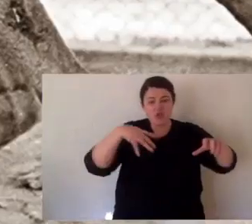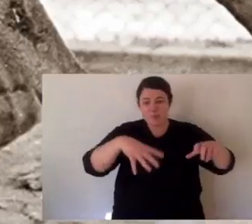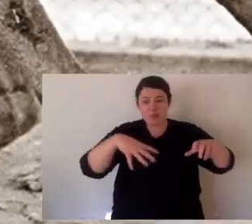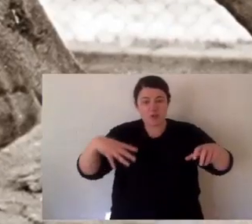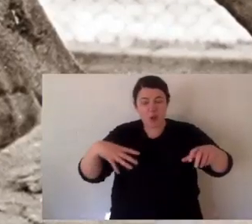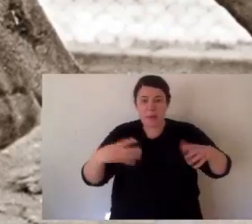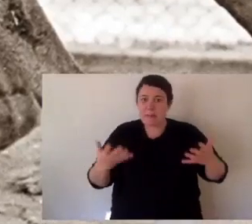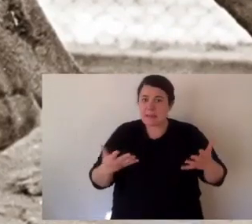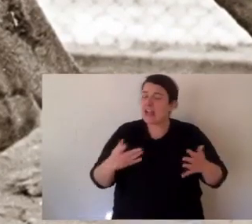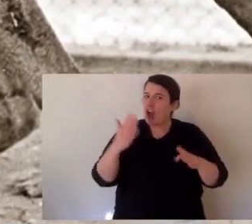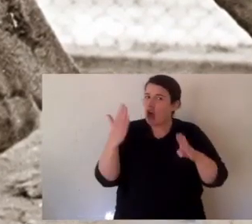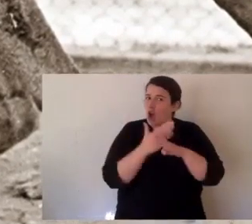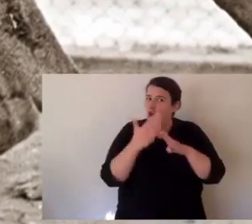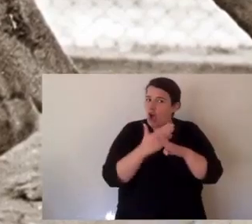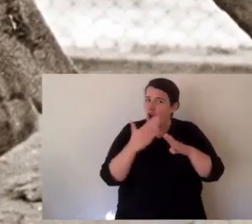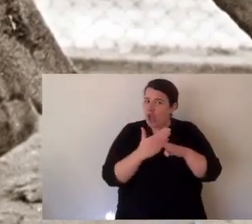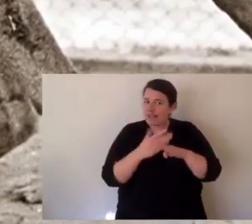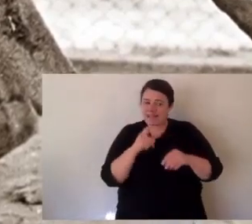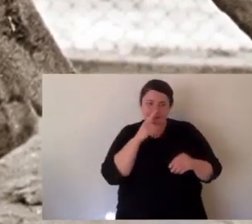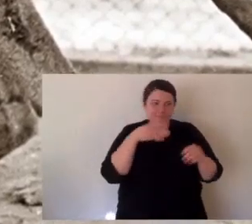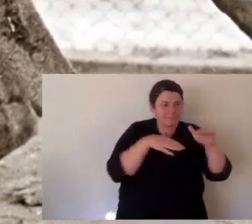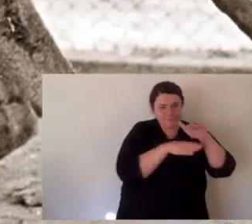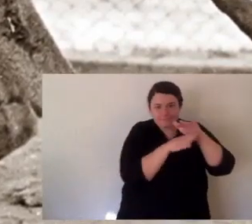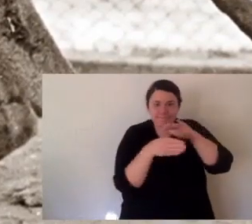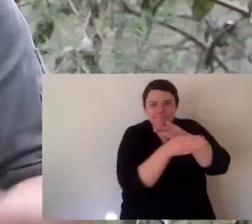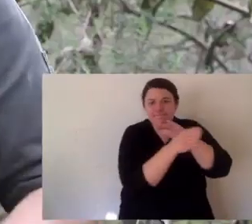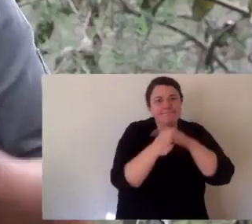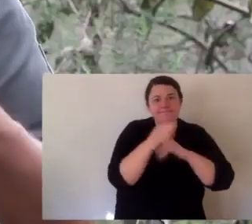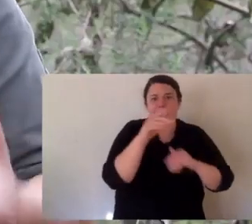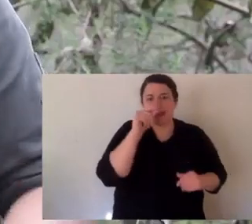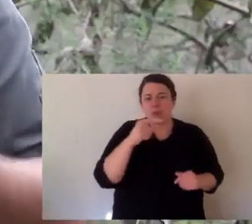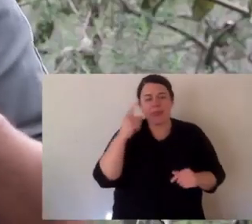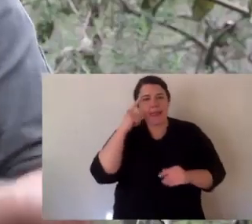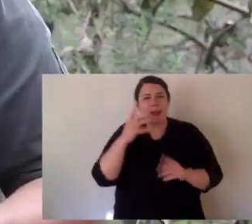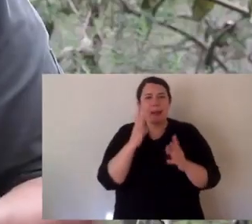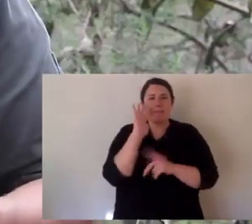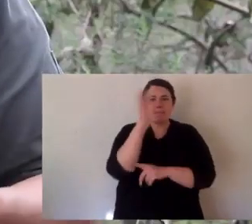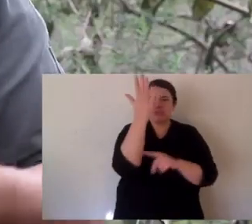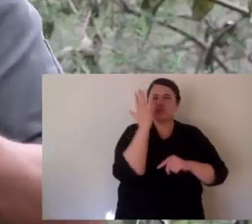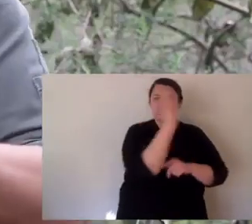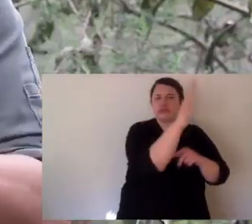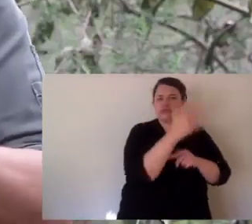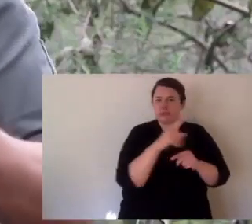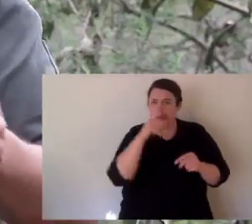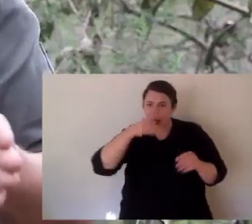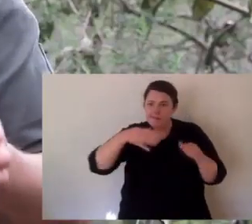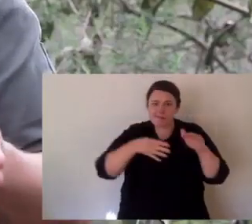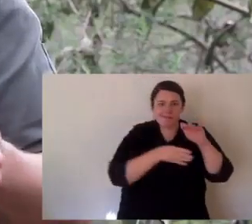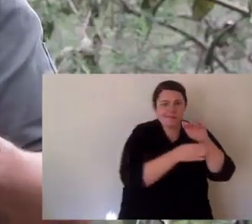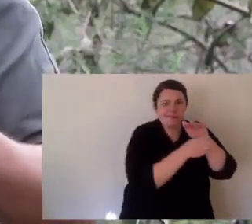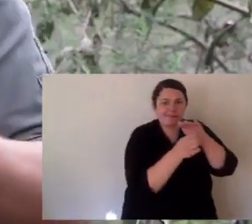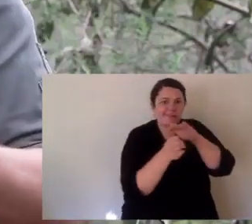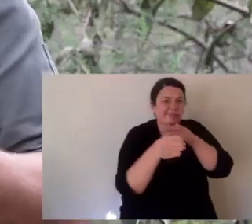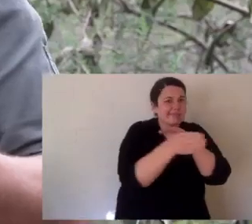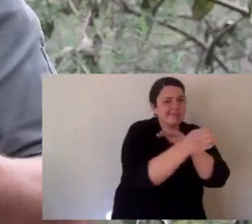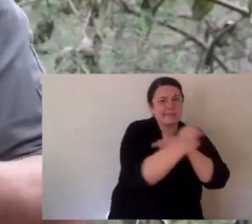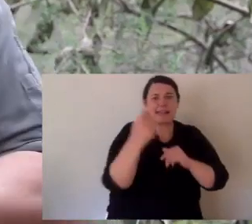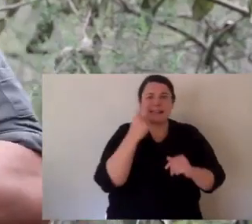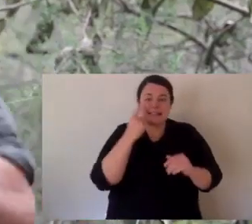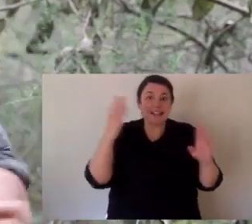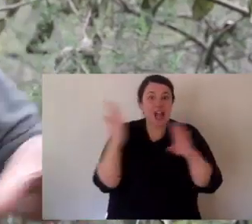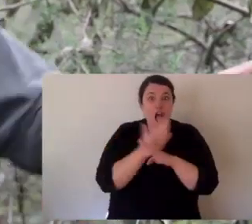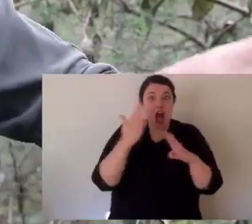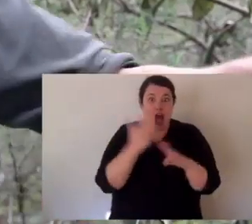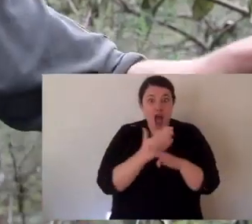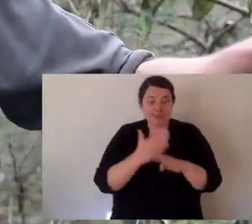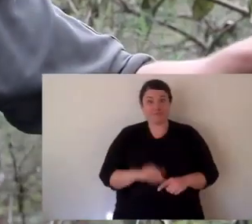Now, they use those stripes probably for a bit of camouflage. It's not really well known, but it's quite disruptive. Those stripes,